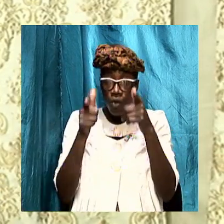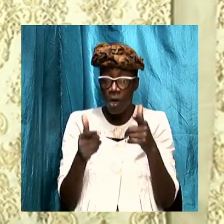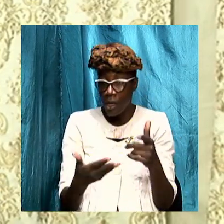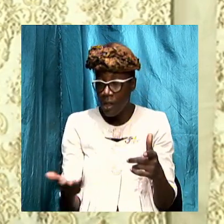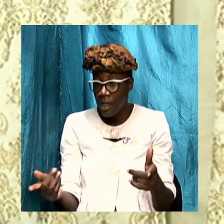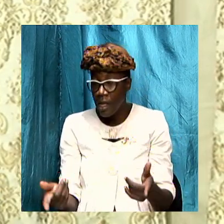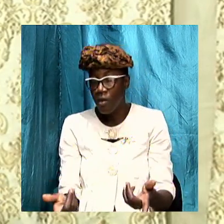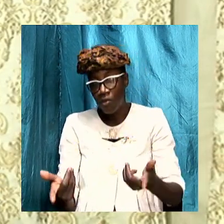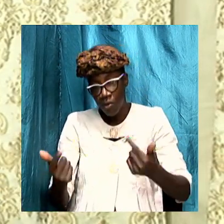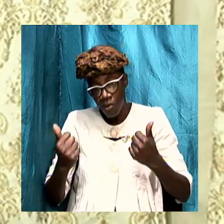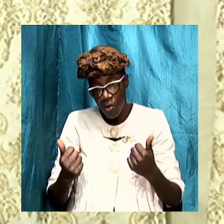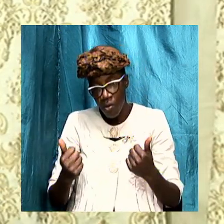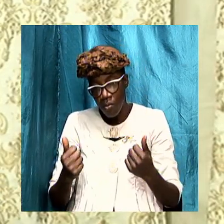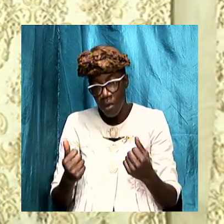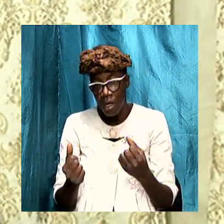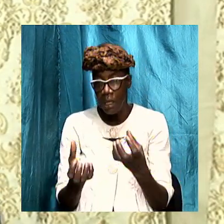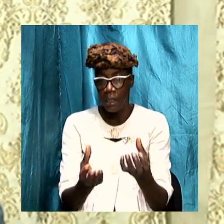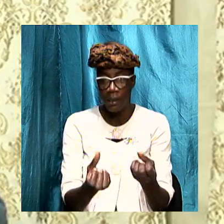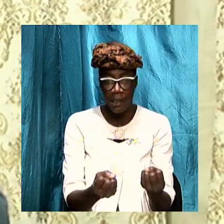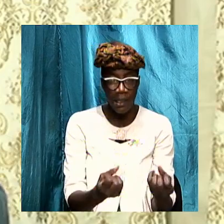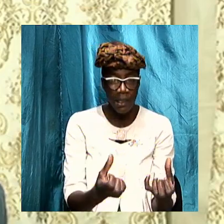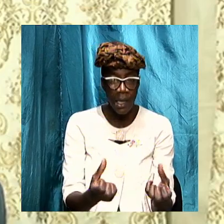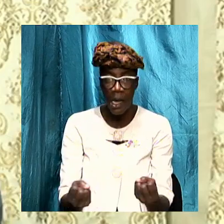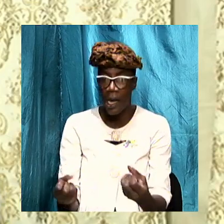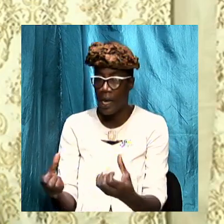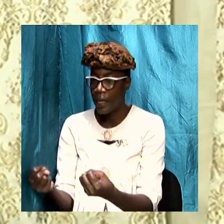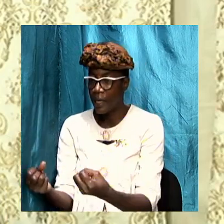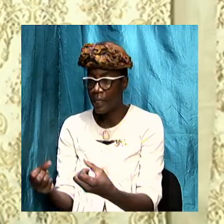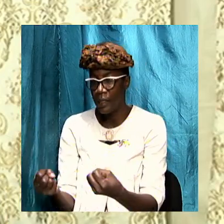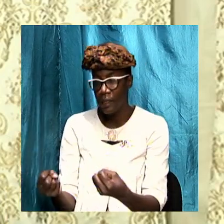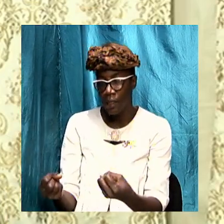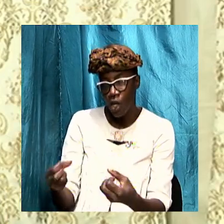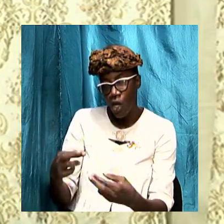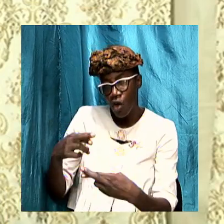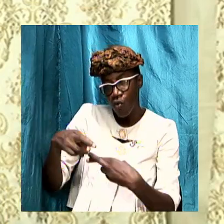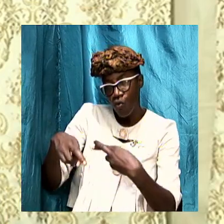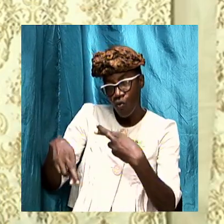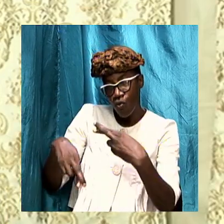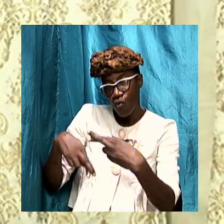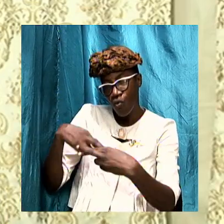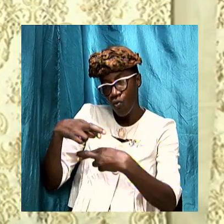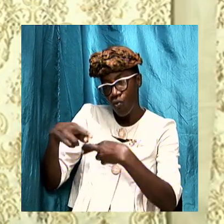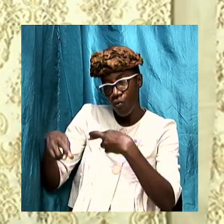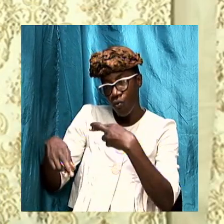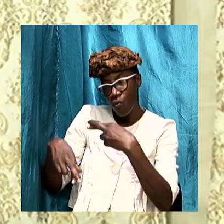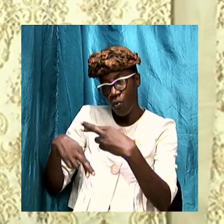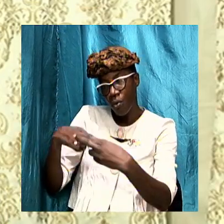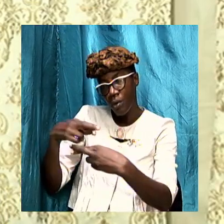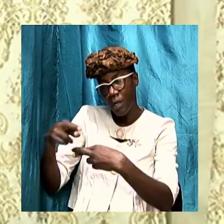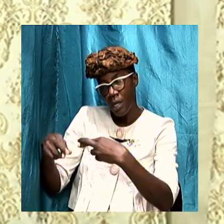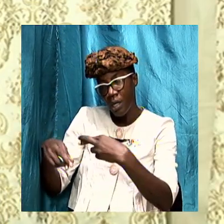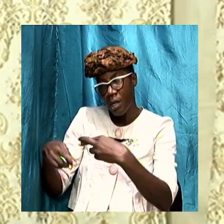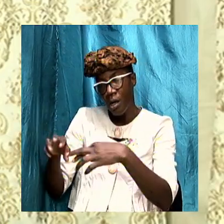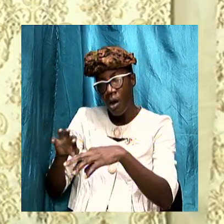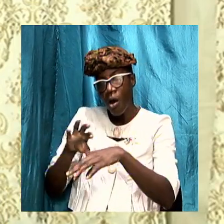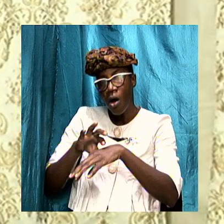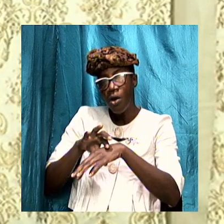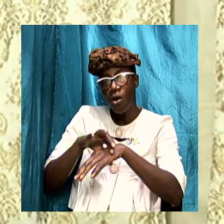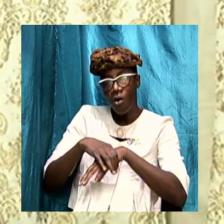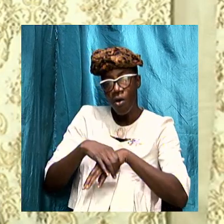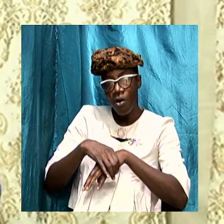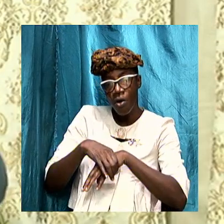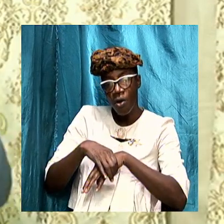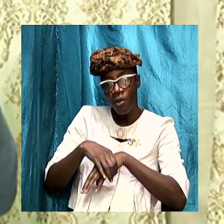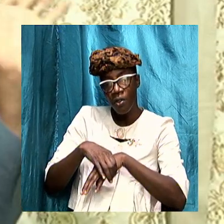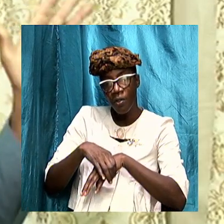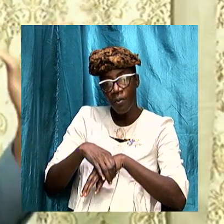ominous signs that are just rolling onto the stage of earth onto the scene